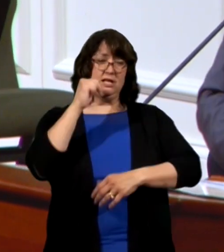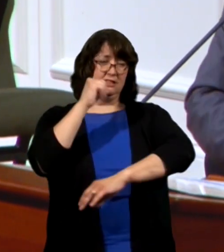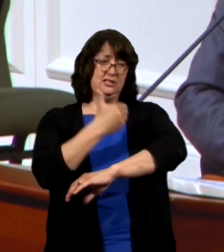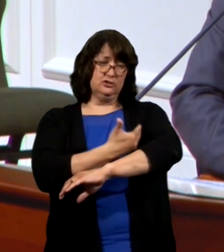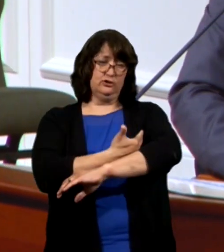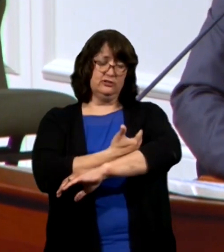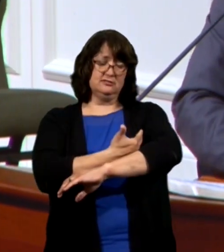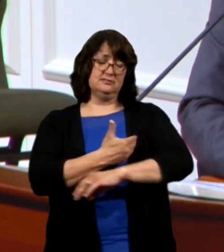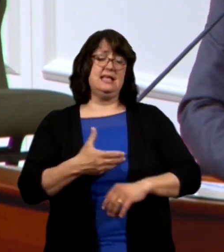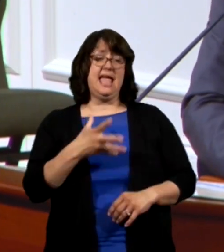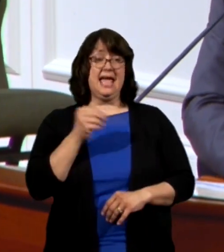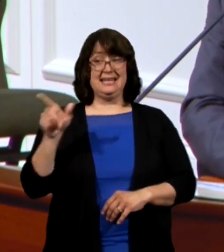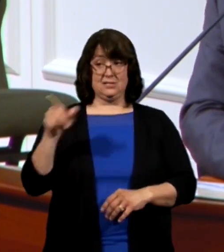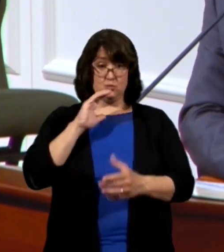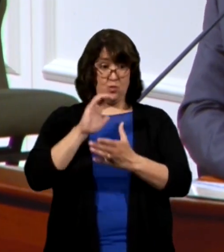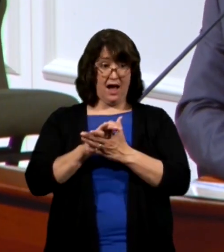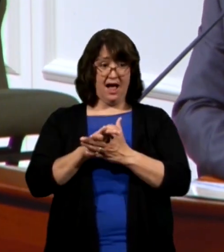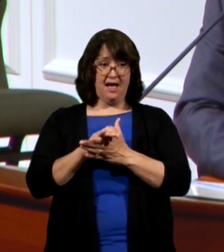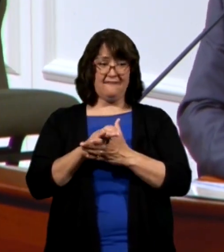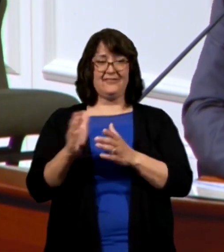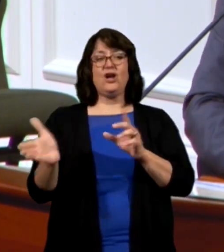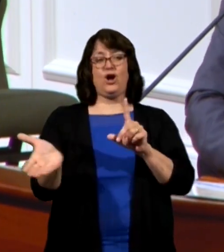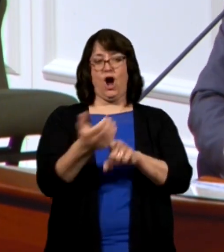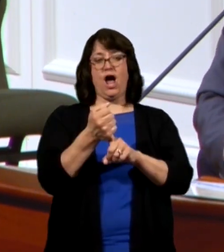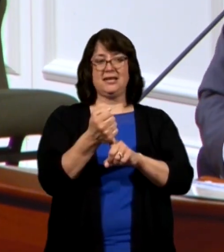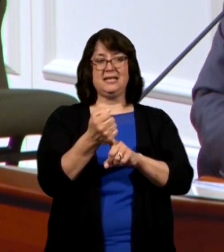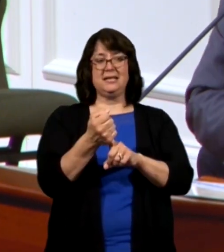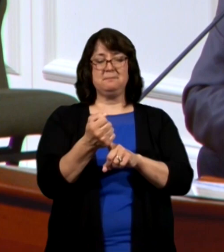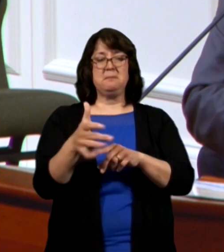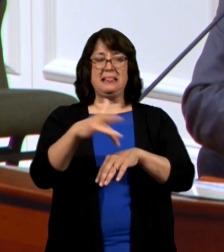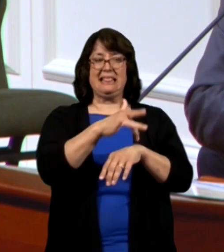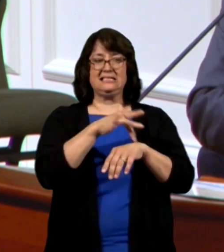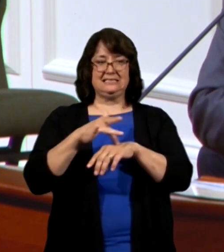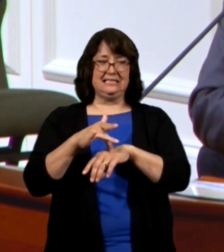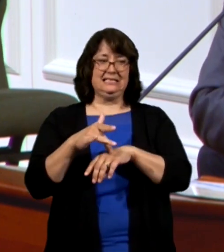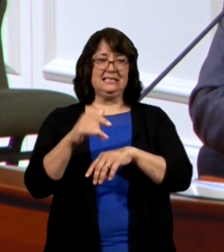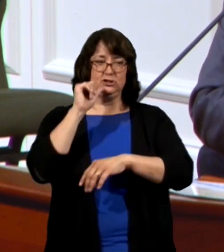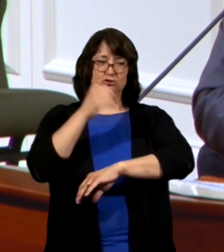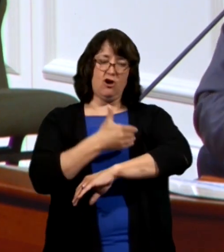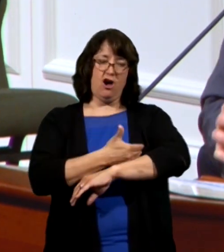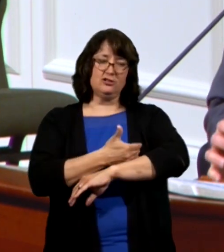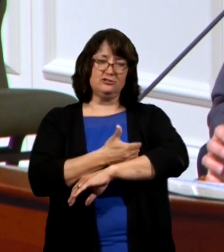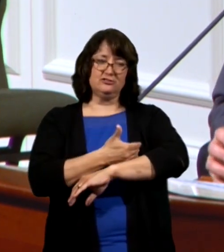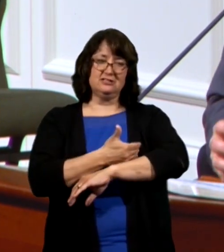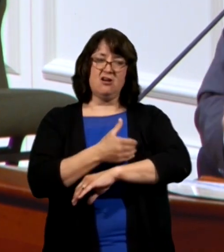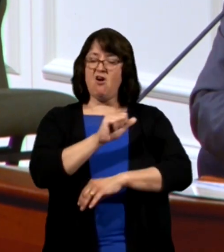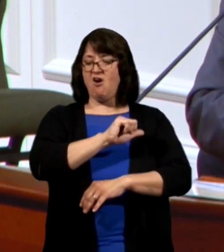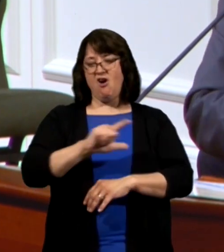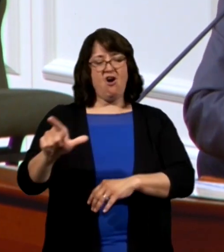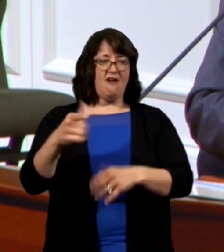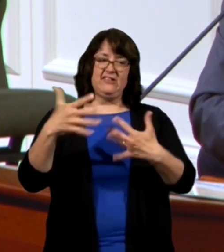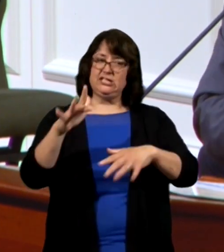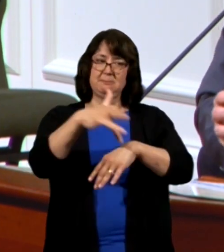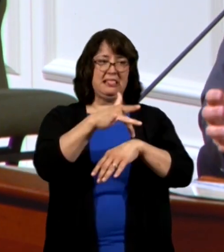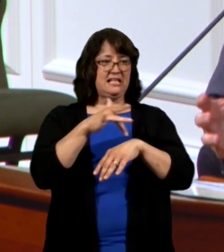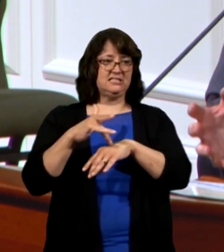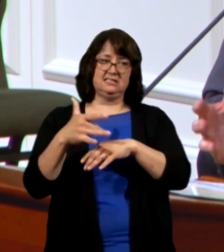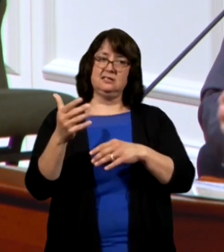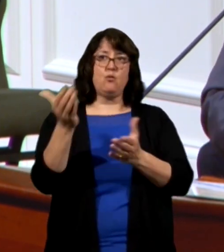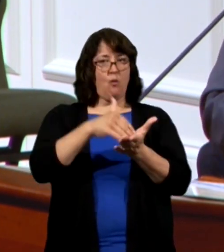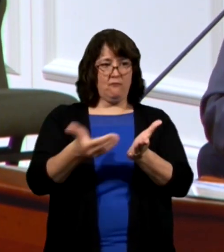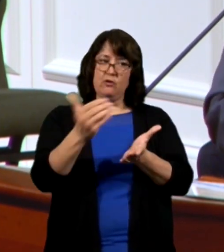girls and his wife caught him molesting his stair step daughters every one of them had been molested